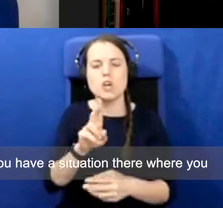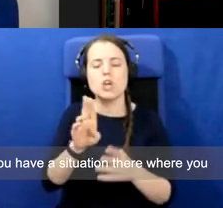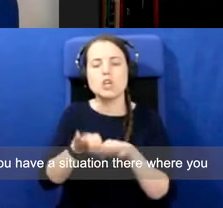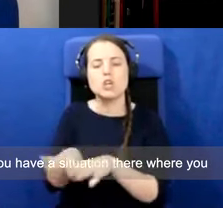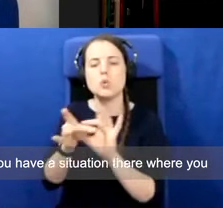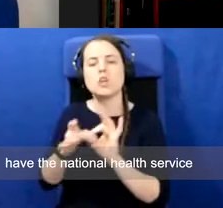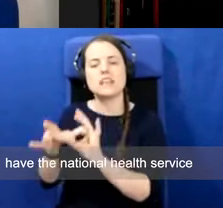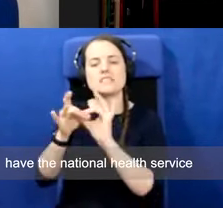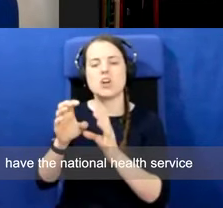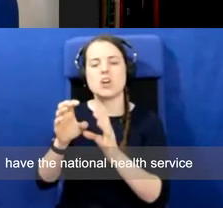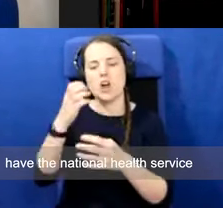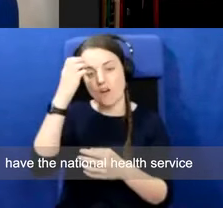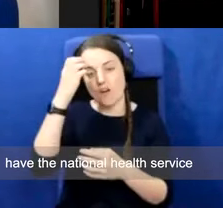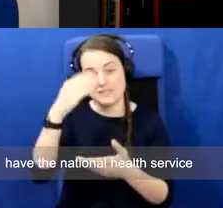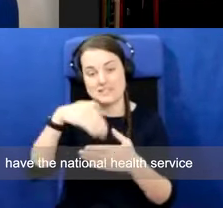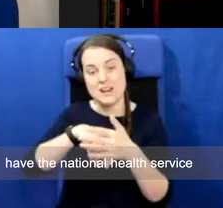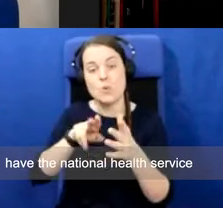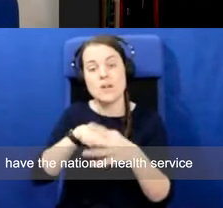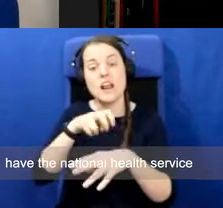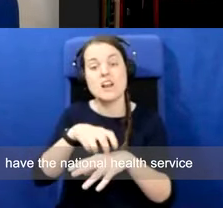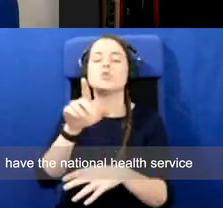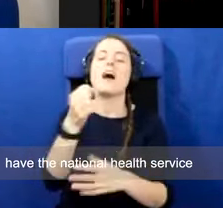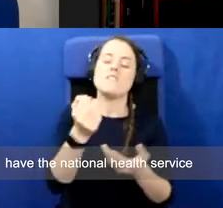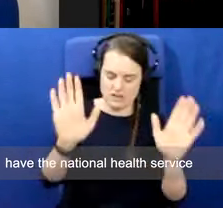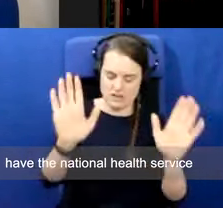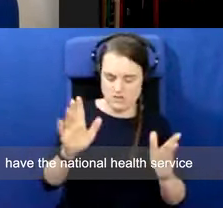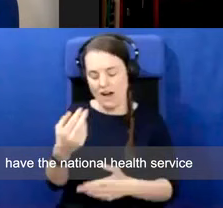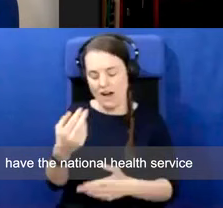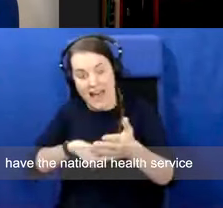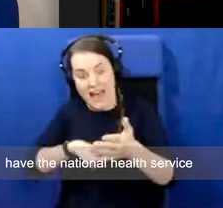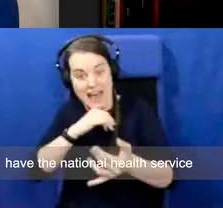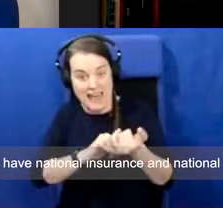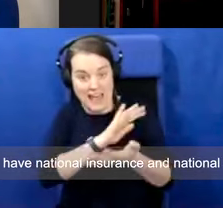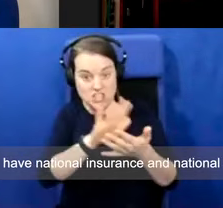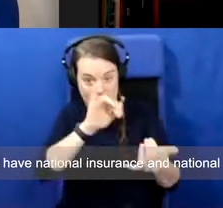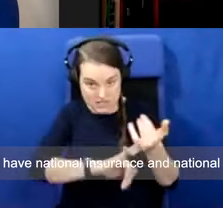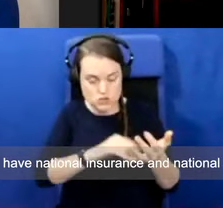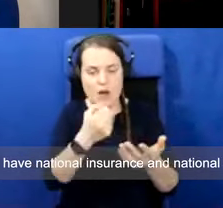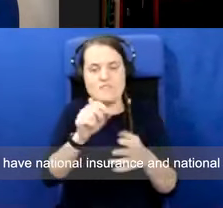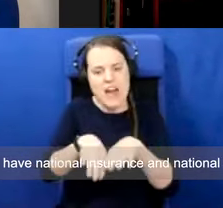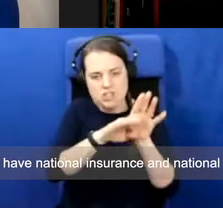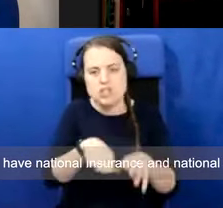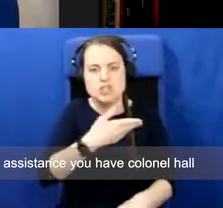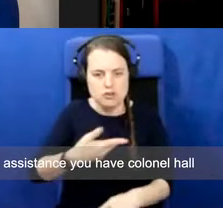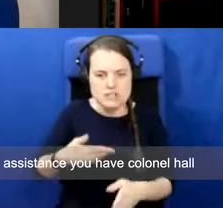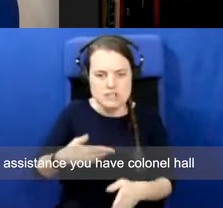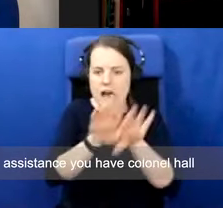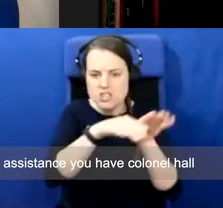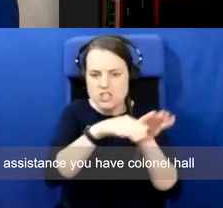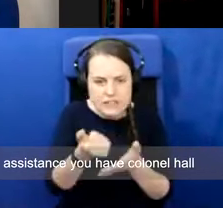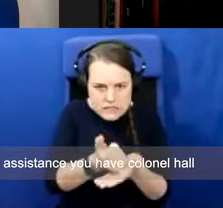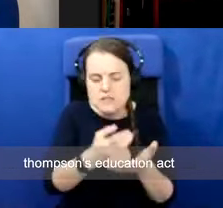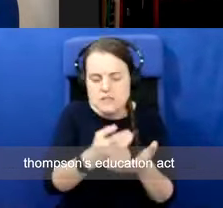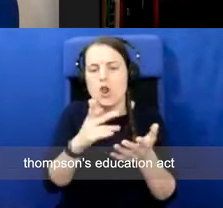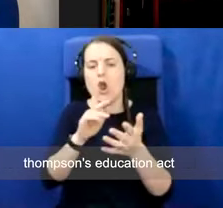You have a situation there where you have the National Health Service, you have national insurance and national assistance, have Colonel Hall Thompson's Education